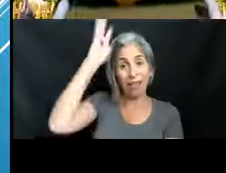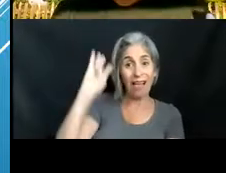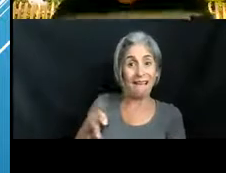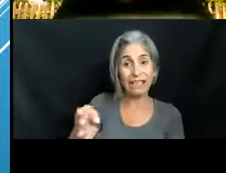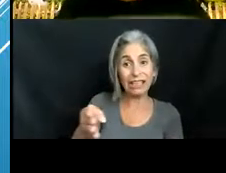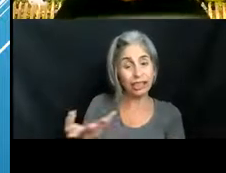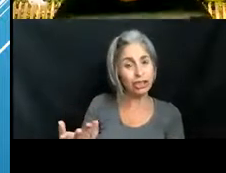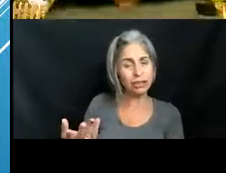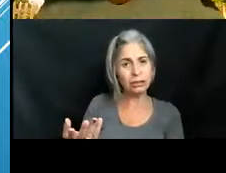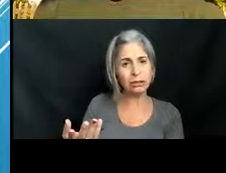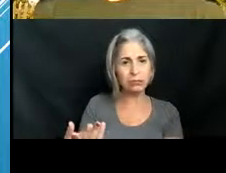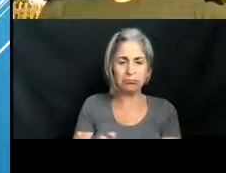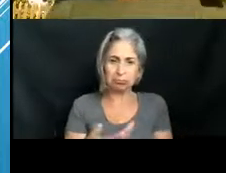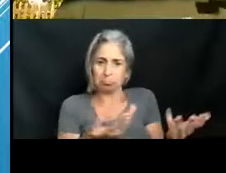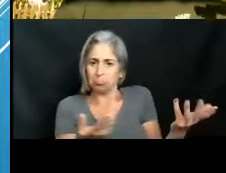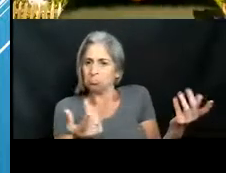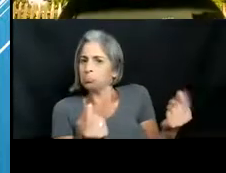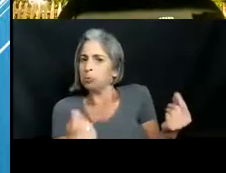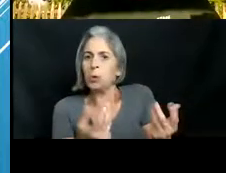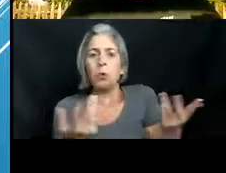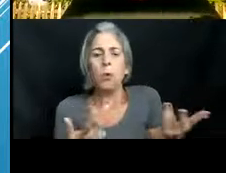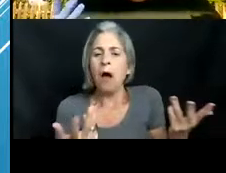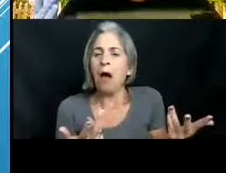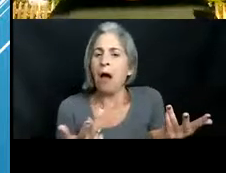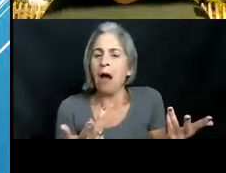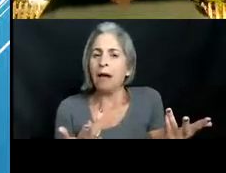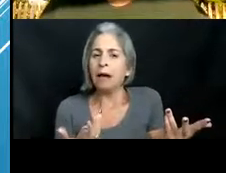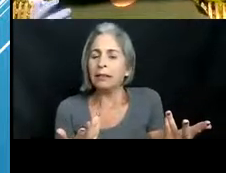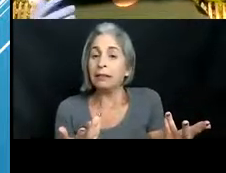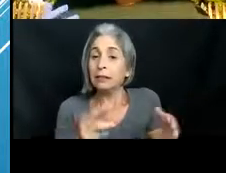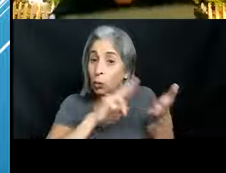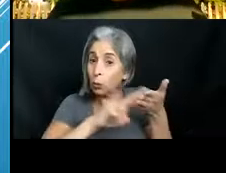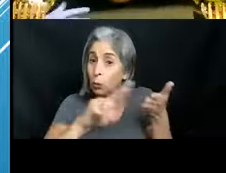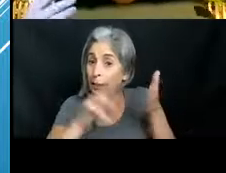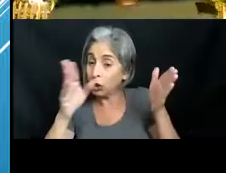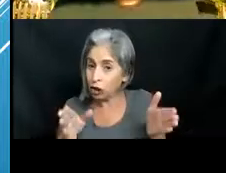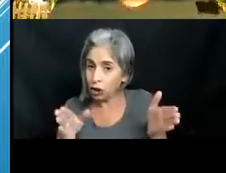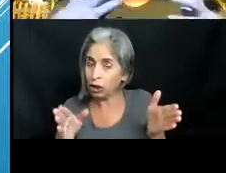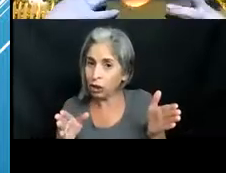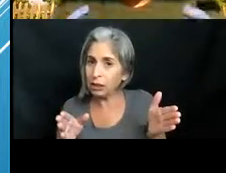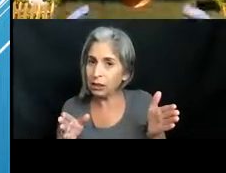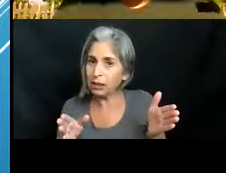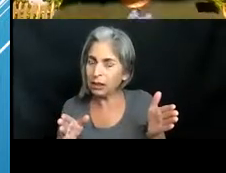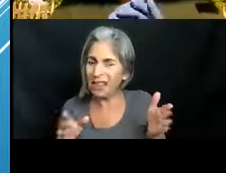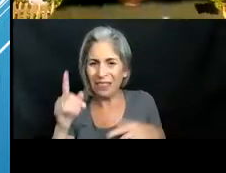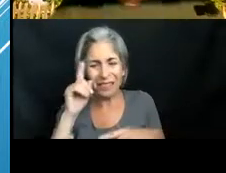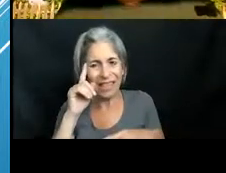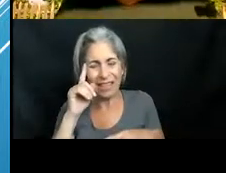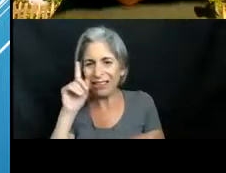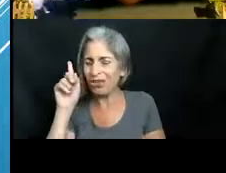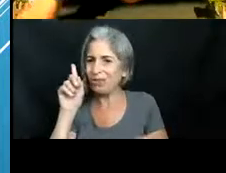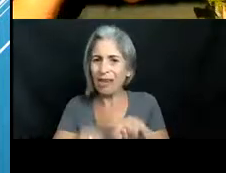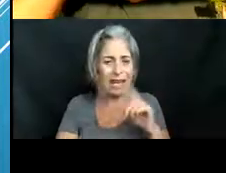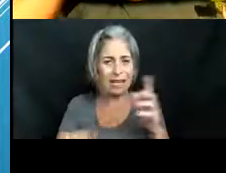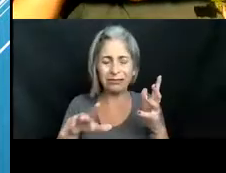So what can we do? That is what we just sort of touched upon. So researchers actually believe it'll be impossible to eradicate them completely